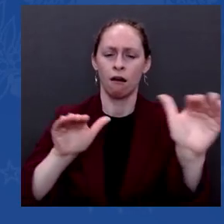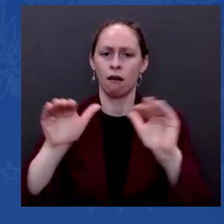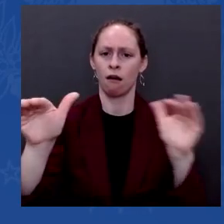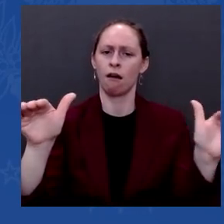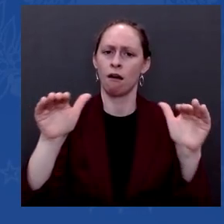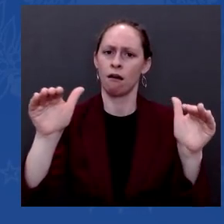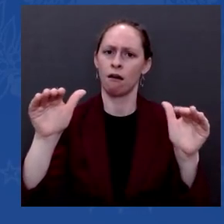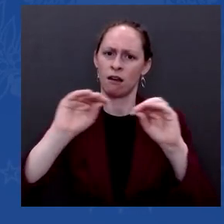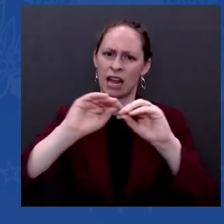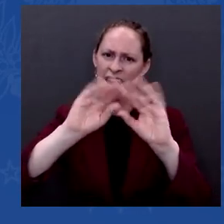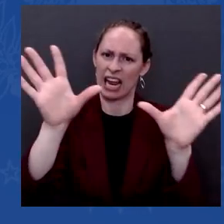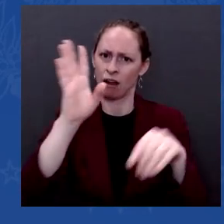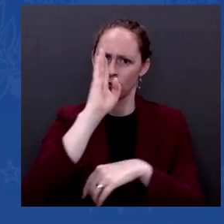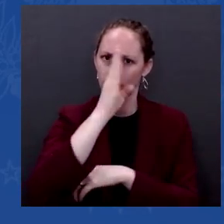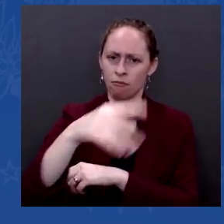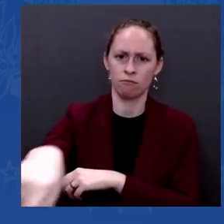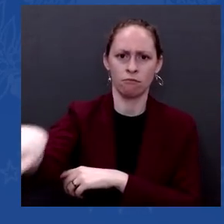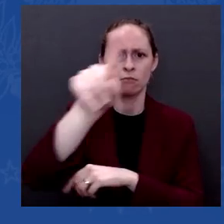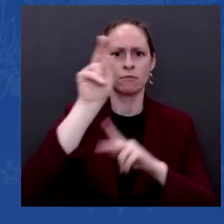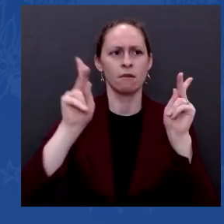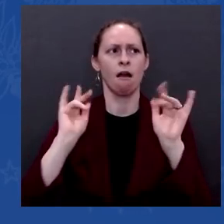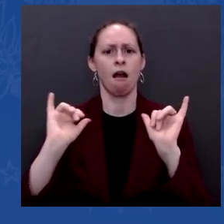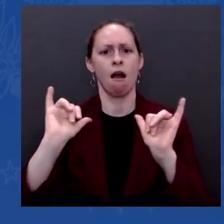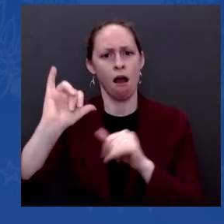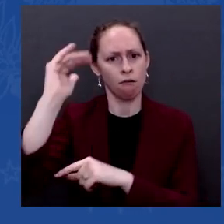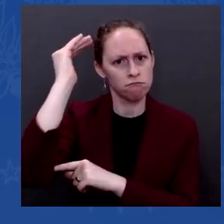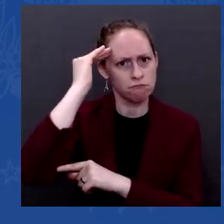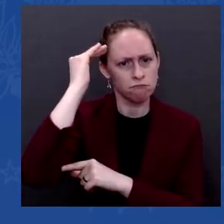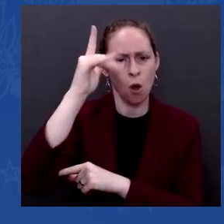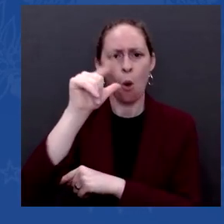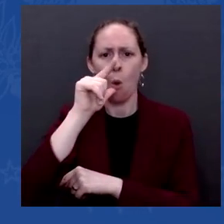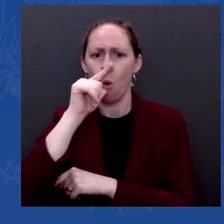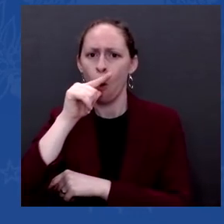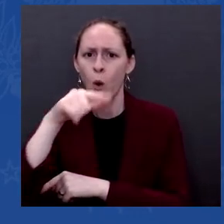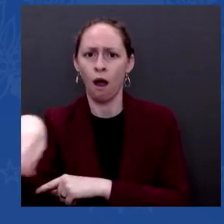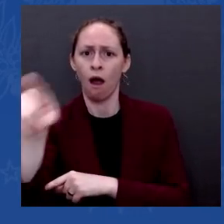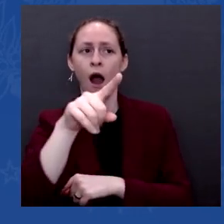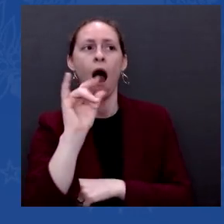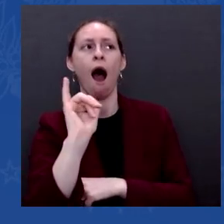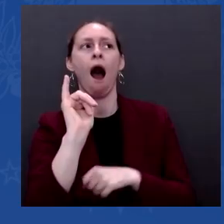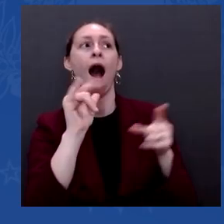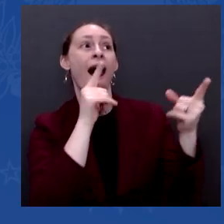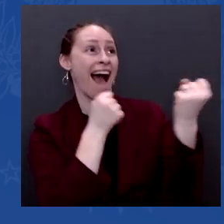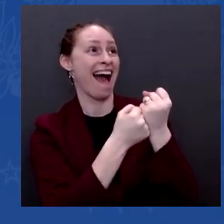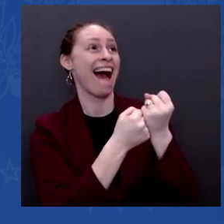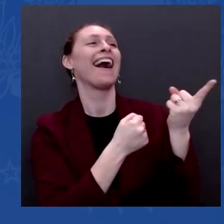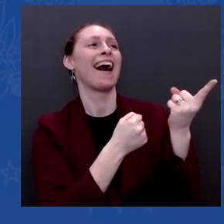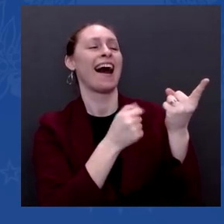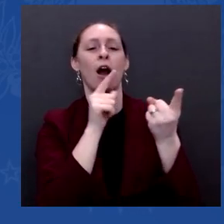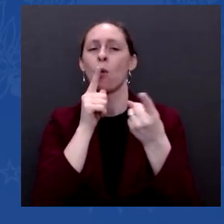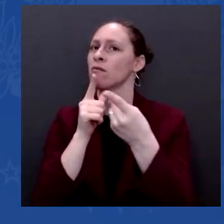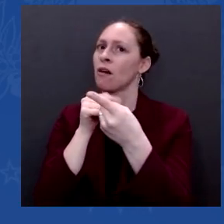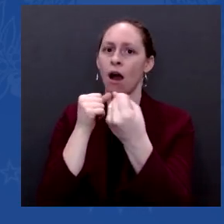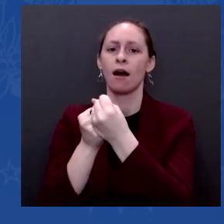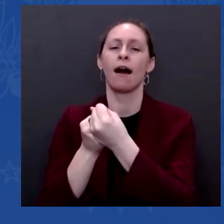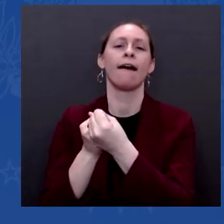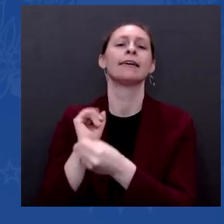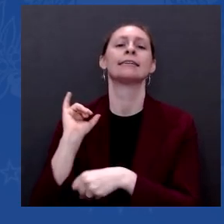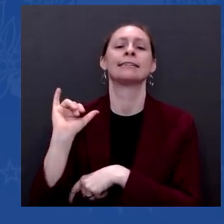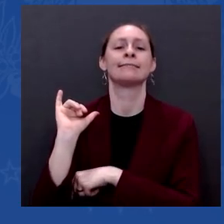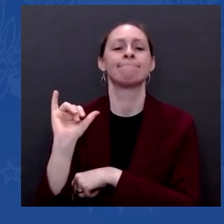to get them — who's there and who's not there — and make that the case. And that's what I'm to be spending my time doing in this off-year election.